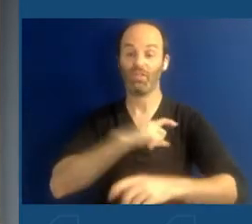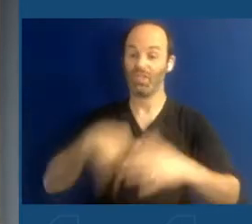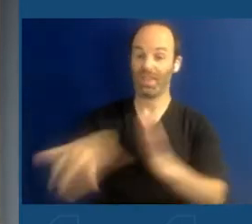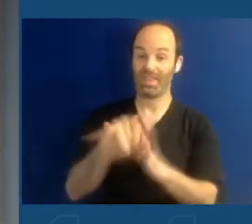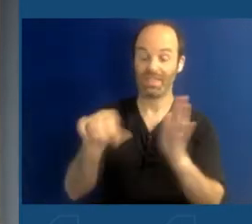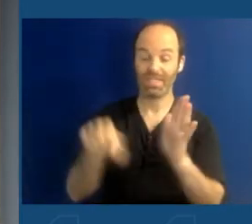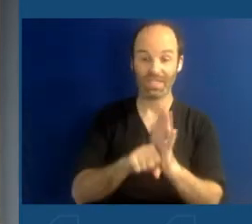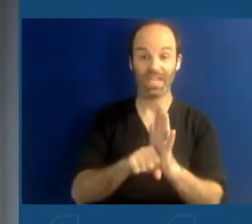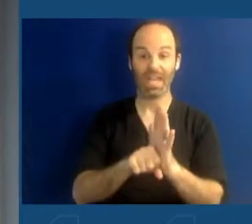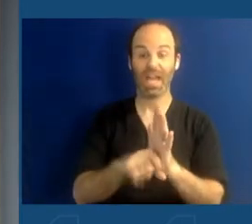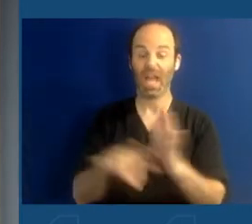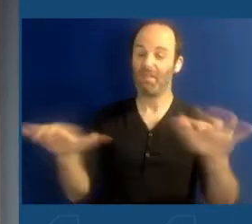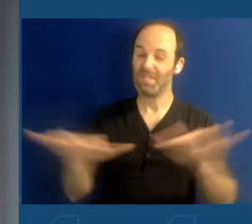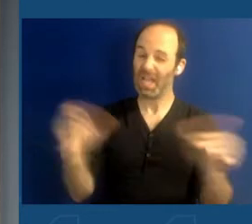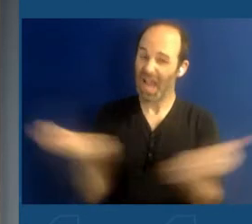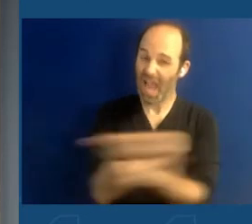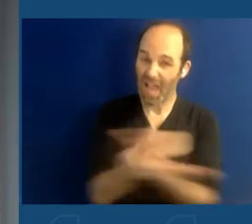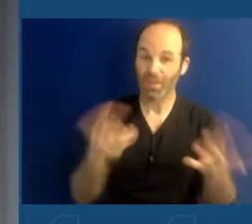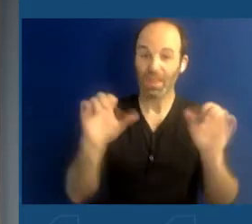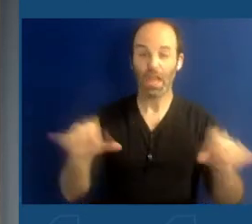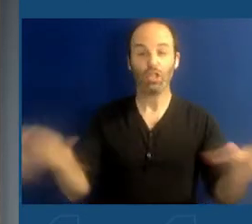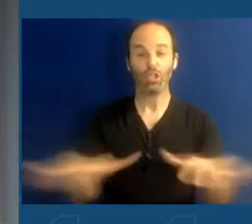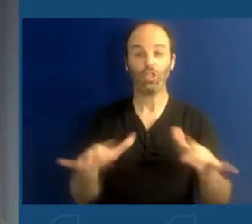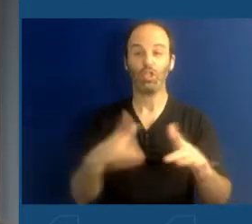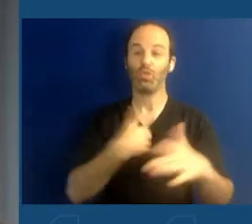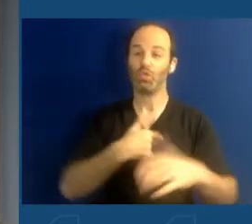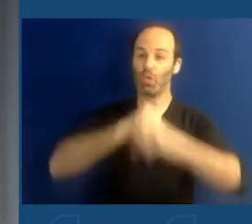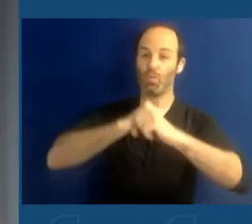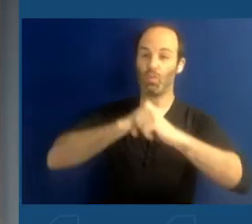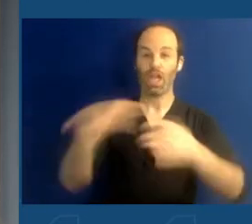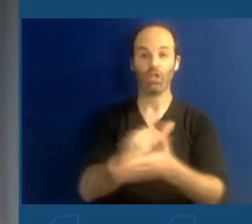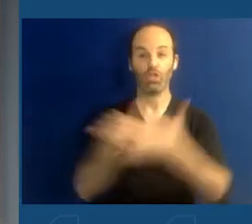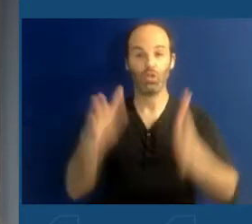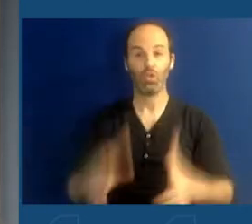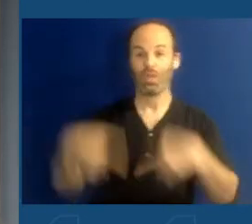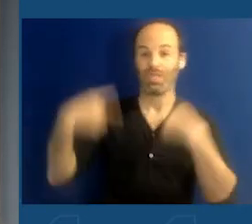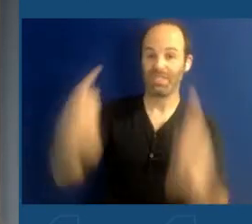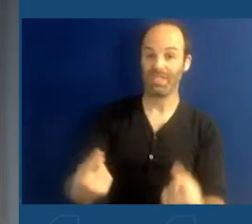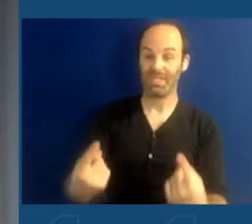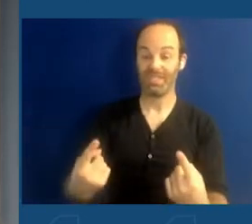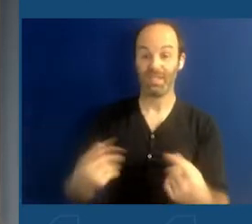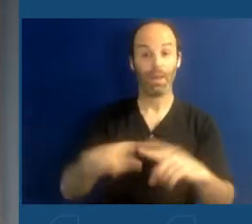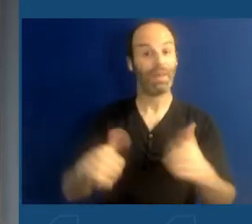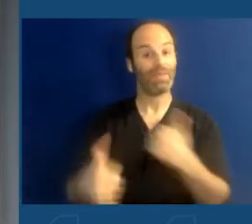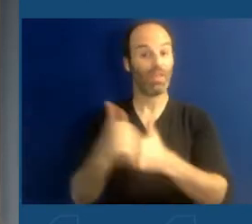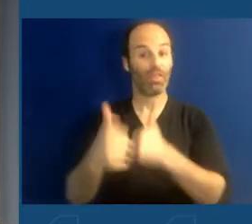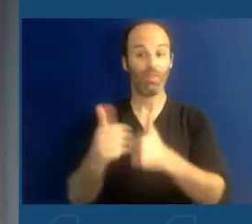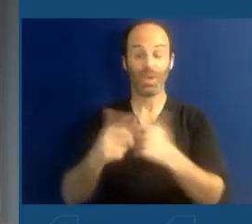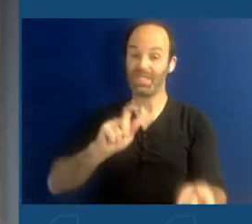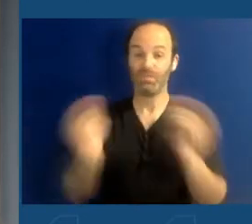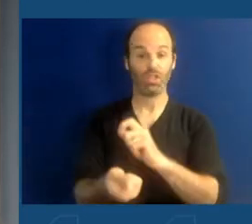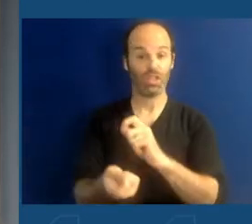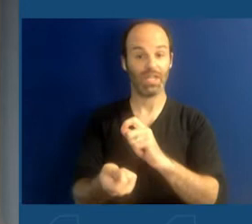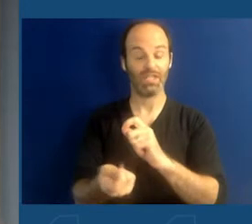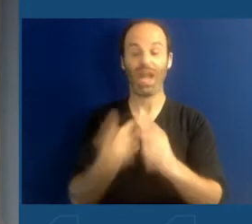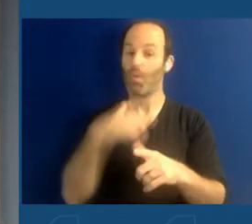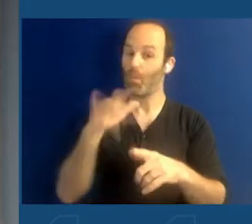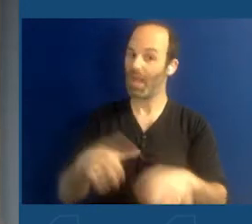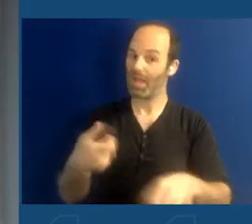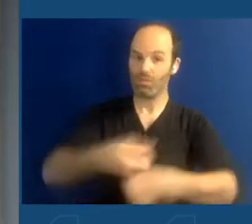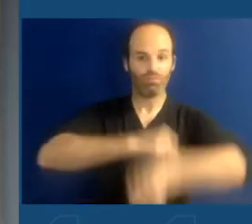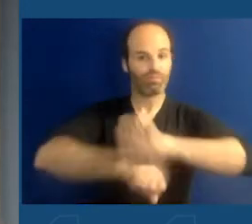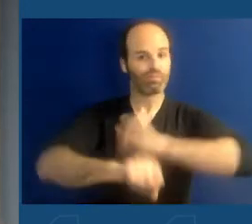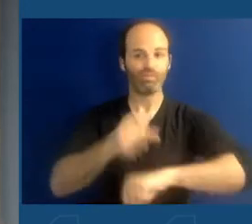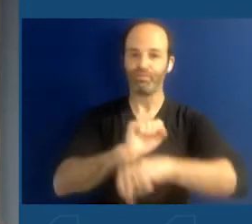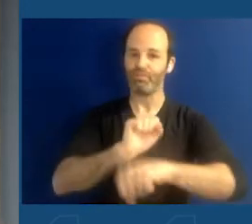to keep New Yorkers safe since. But the threats have changed, and we have worked to do to make sure that our efforts to protect